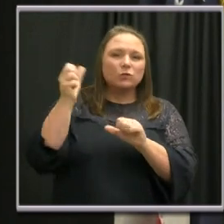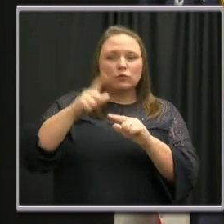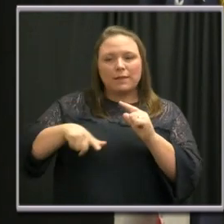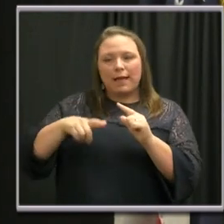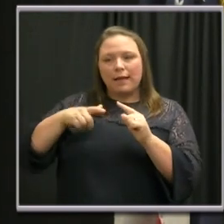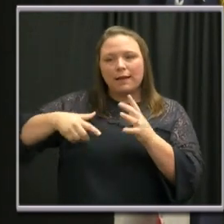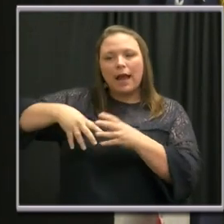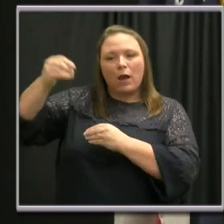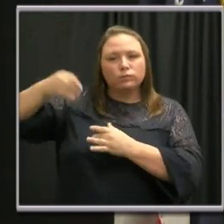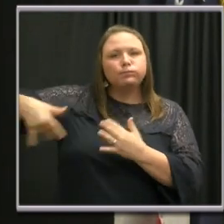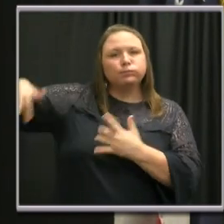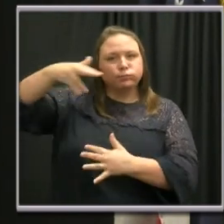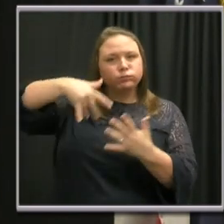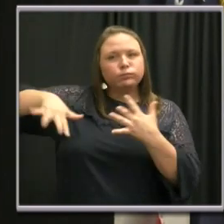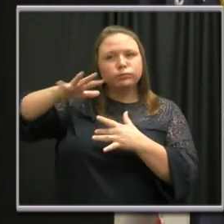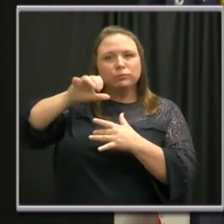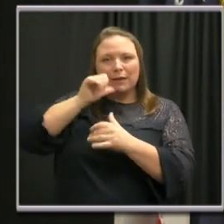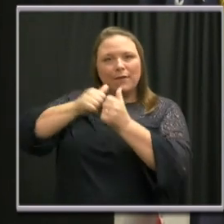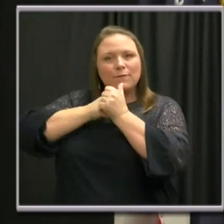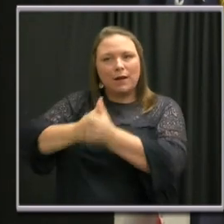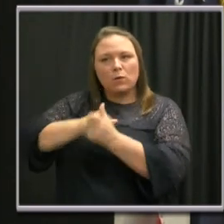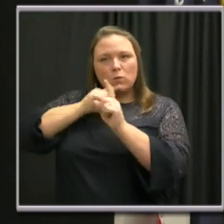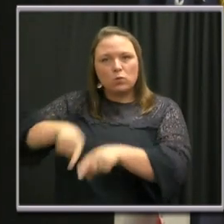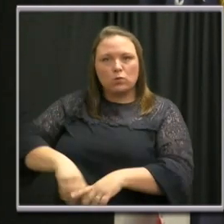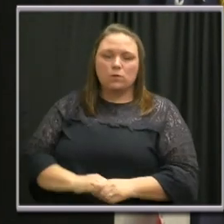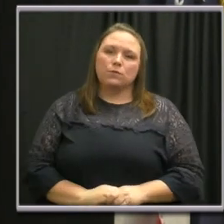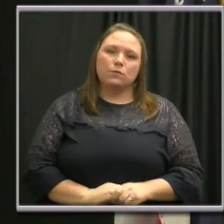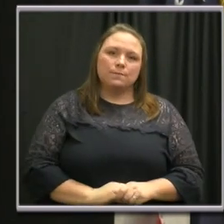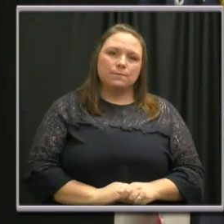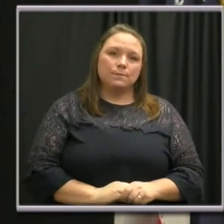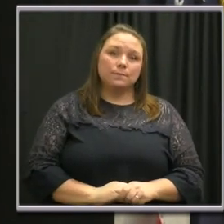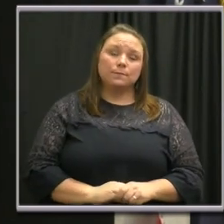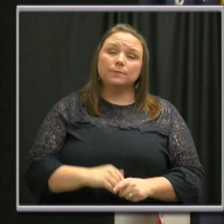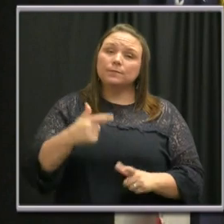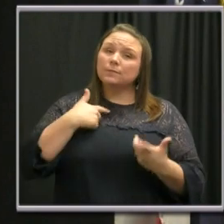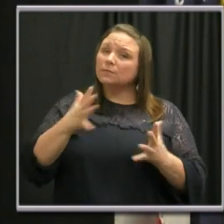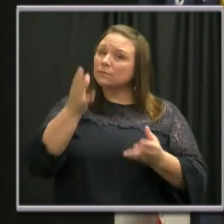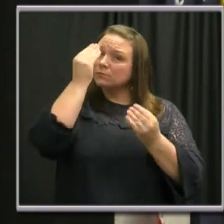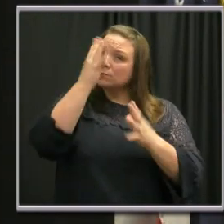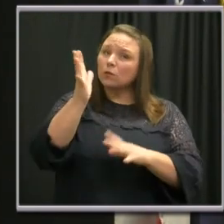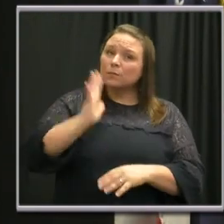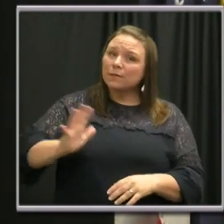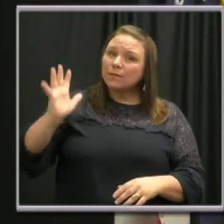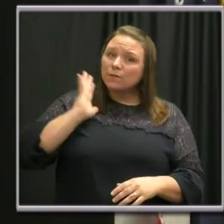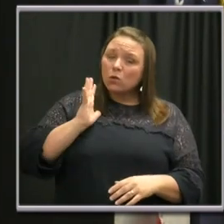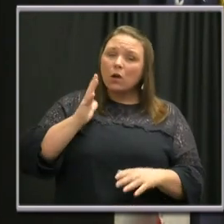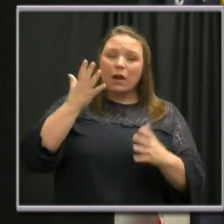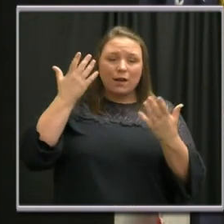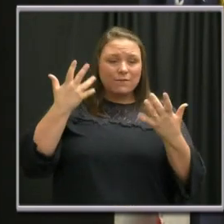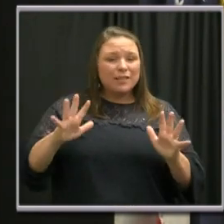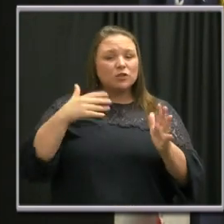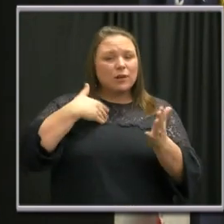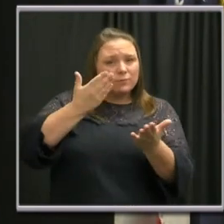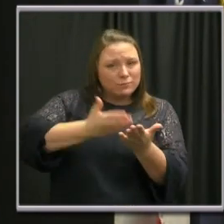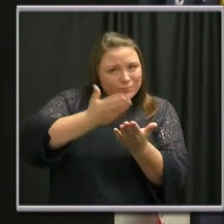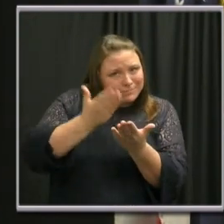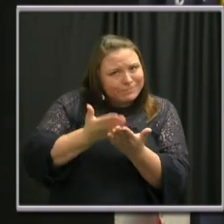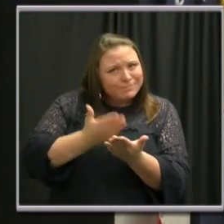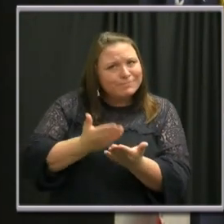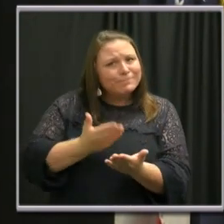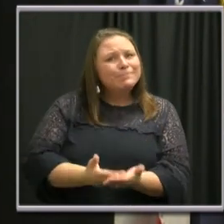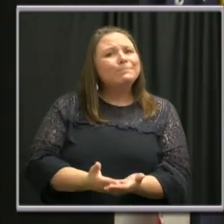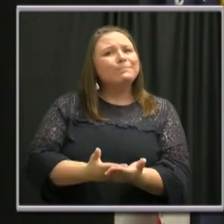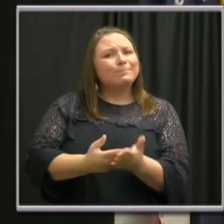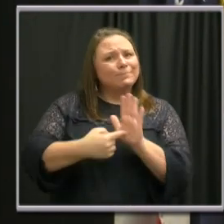and comply with the safer-at-home order. And as I shared with you before, there is strong evidence now, very compelling